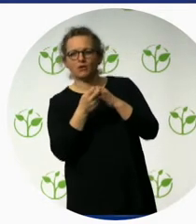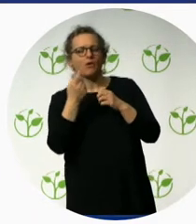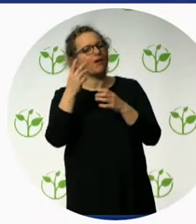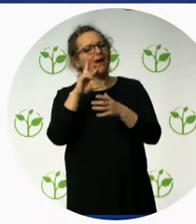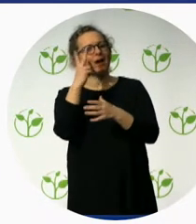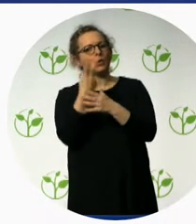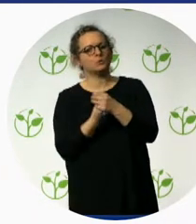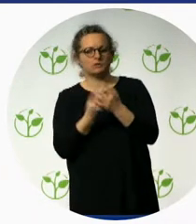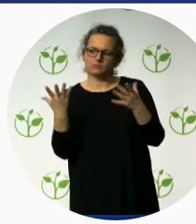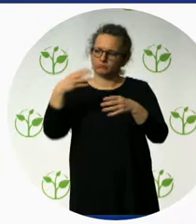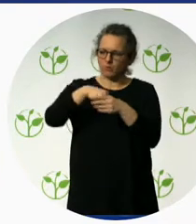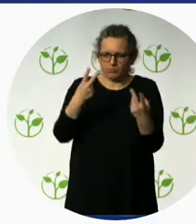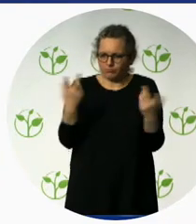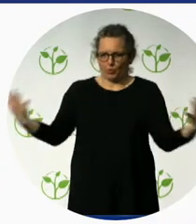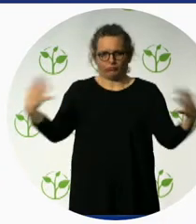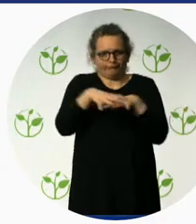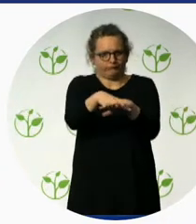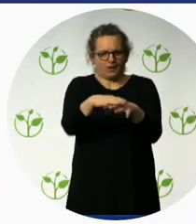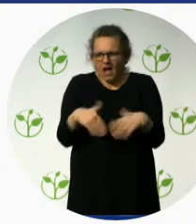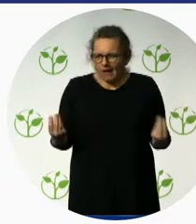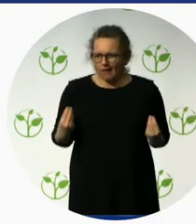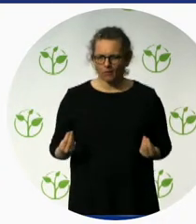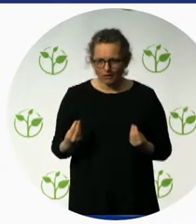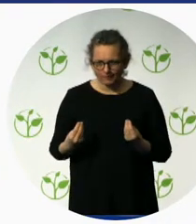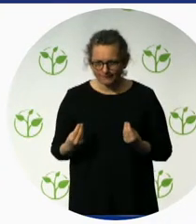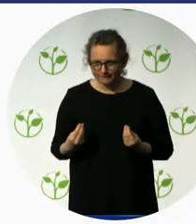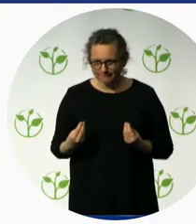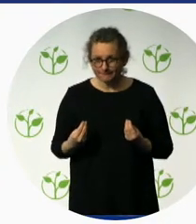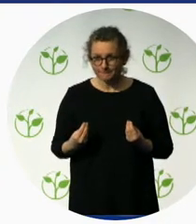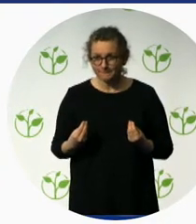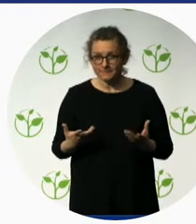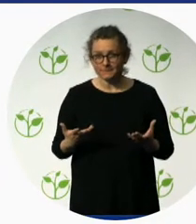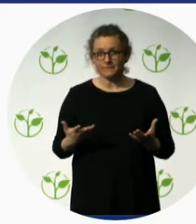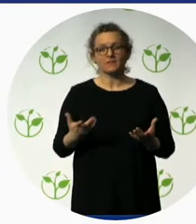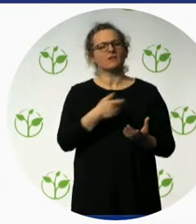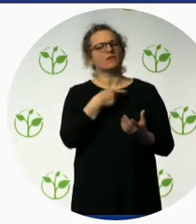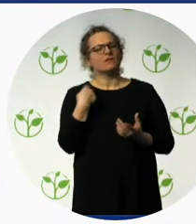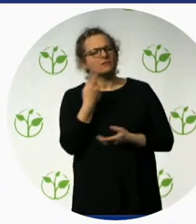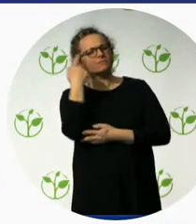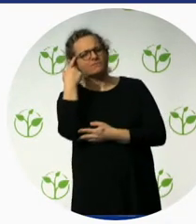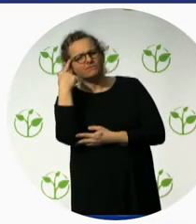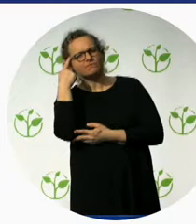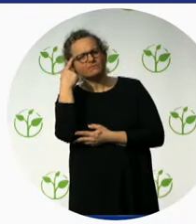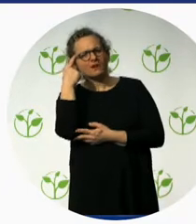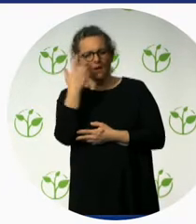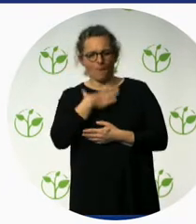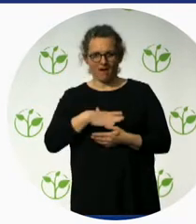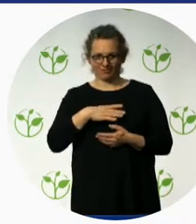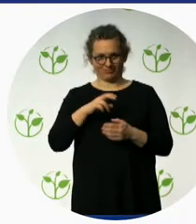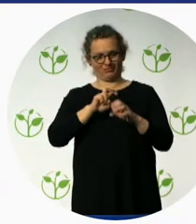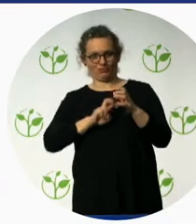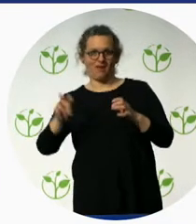Coming to the barrier-free journey, like we want to bring a paradigm shift in the way people with disabilities travel